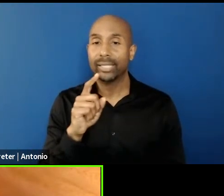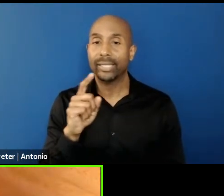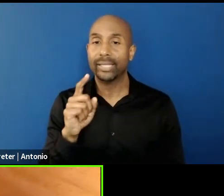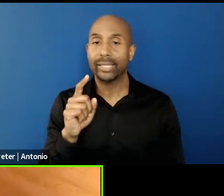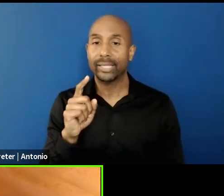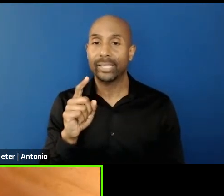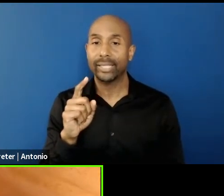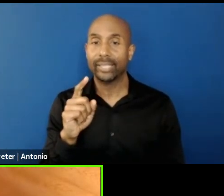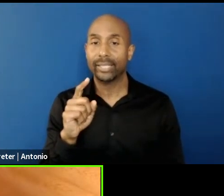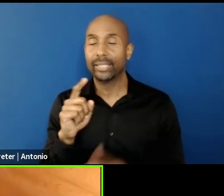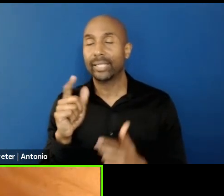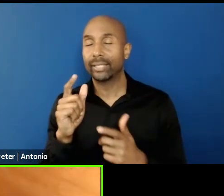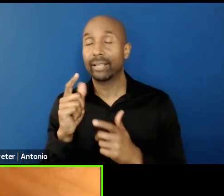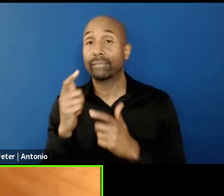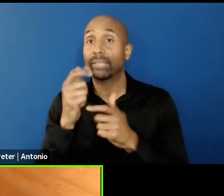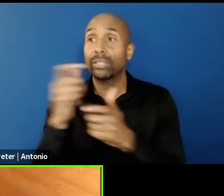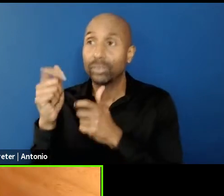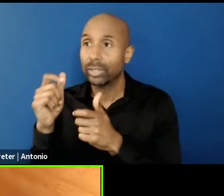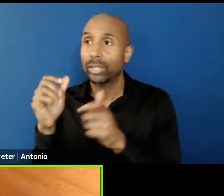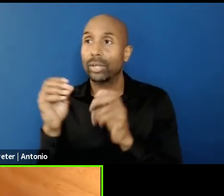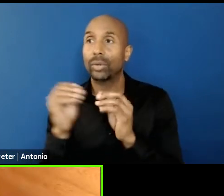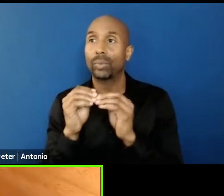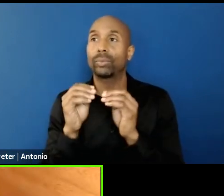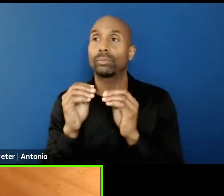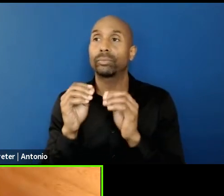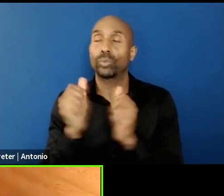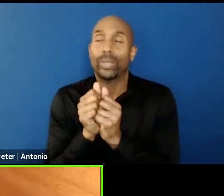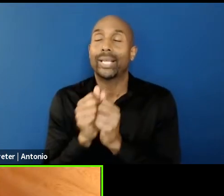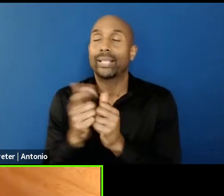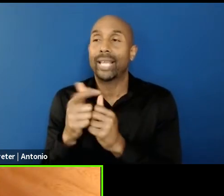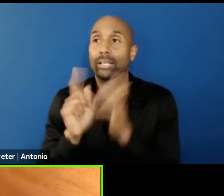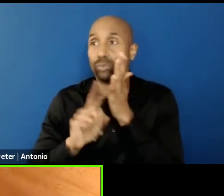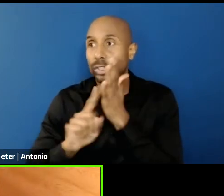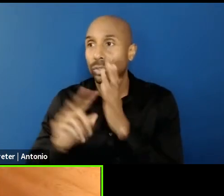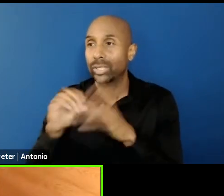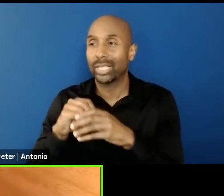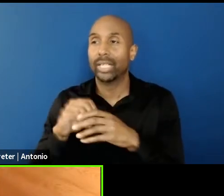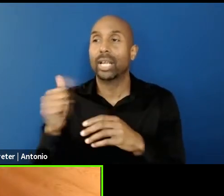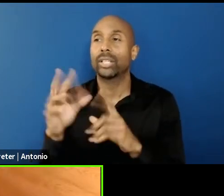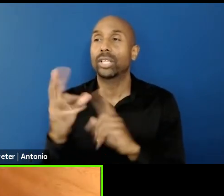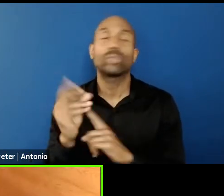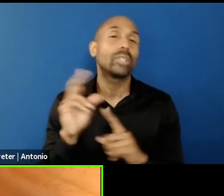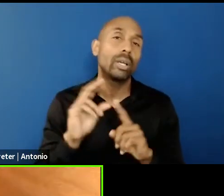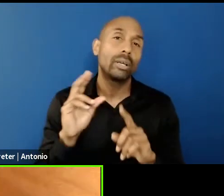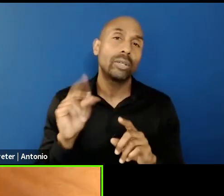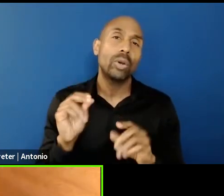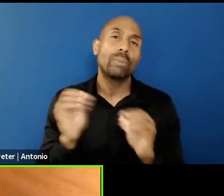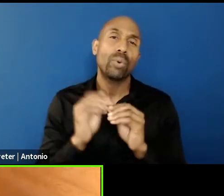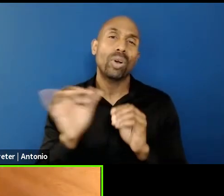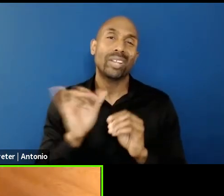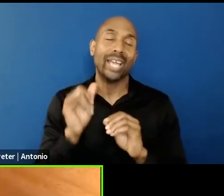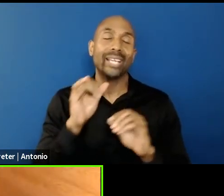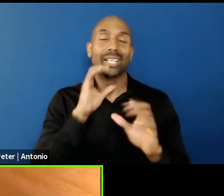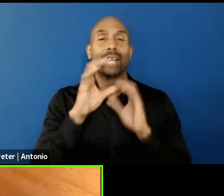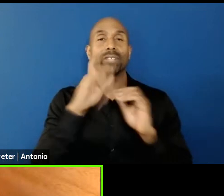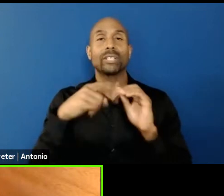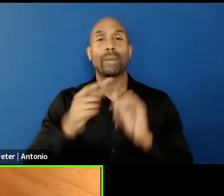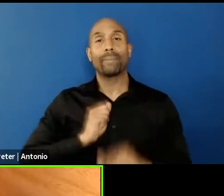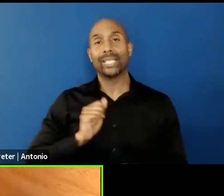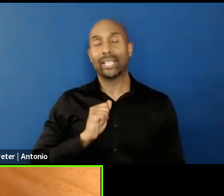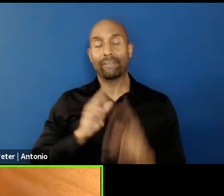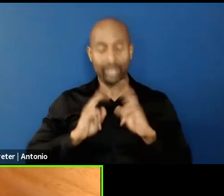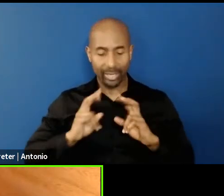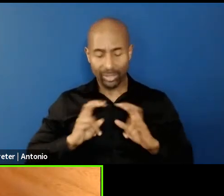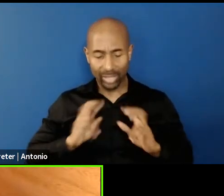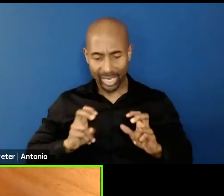research into other colleges. I think it has always